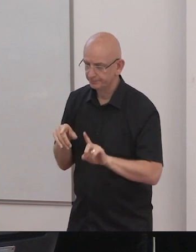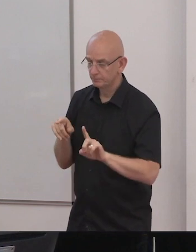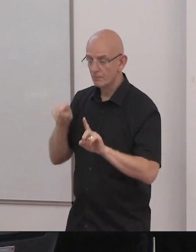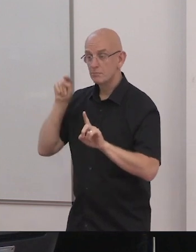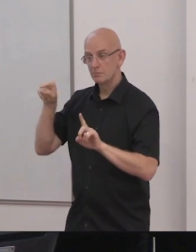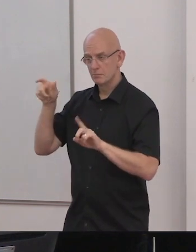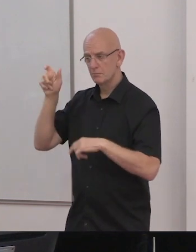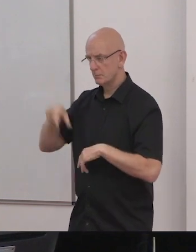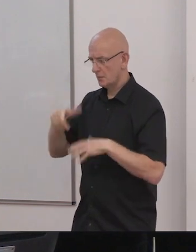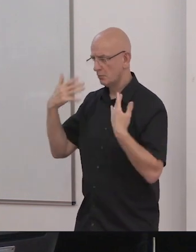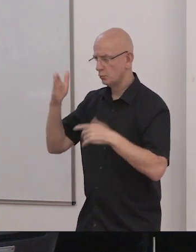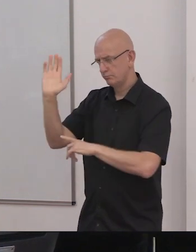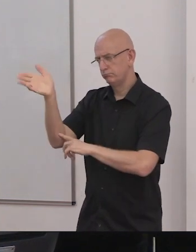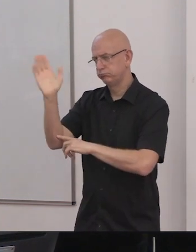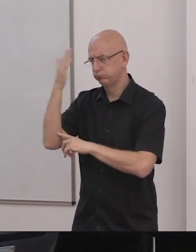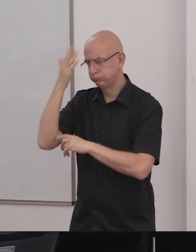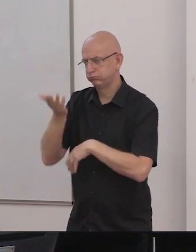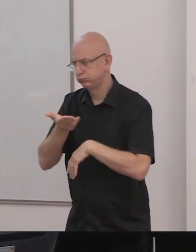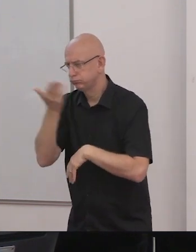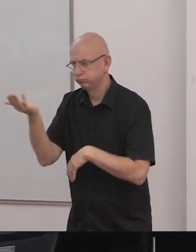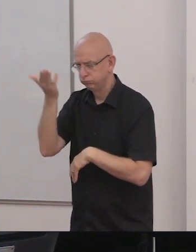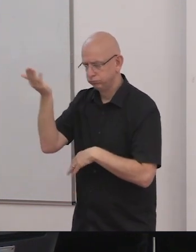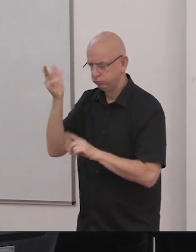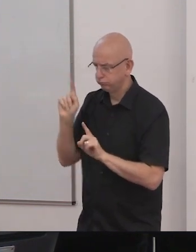Rights of the Persons with Disability Rosemary I'll hand over to you thank you